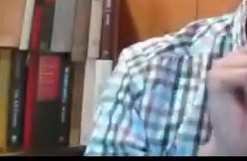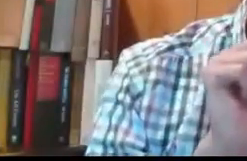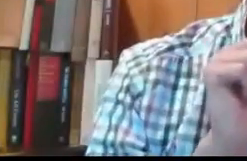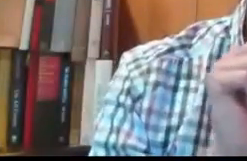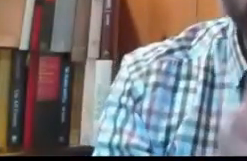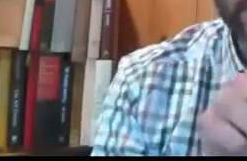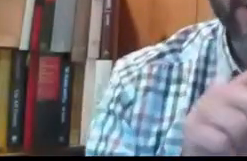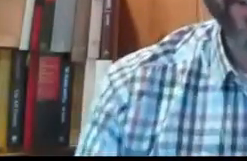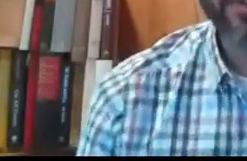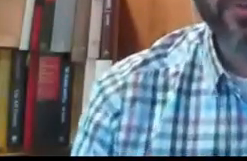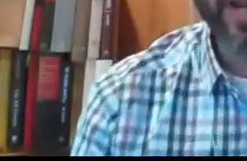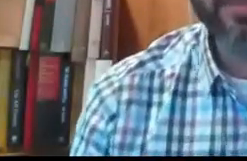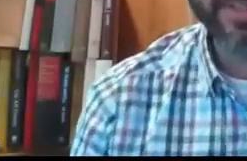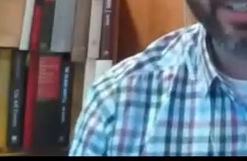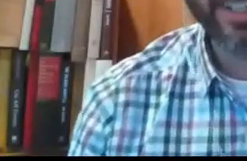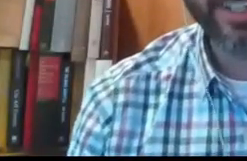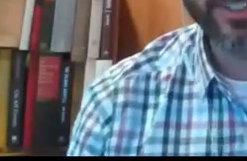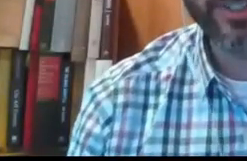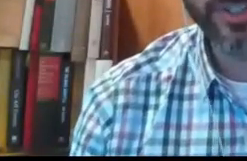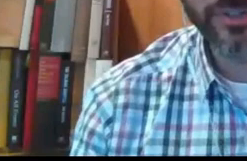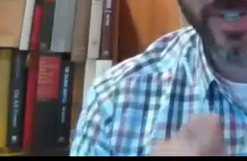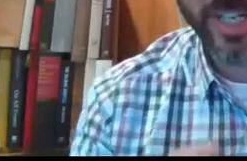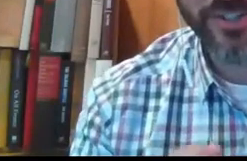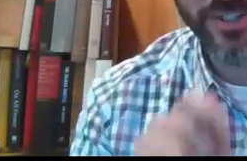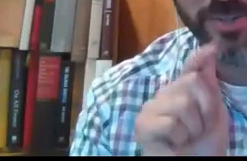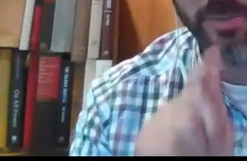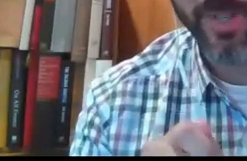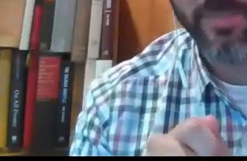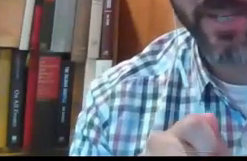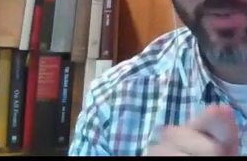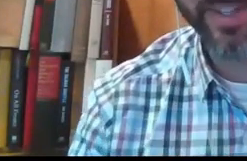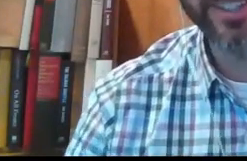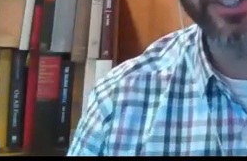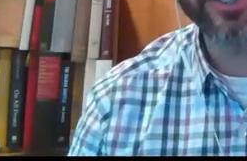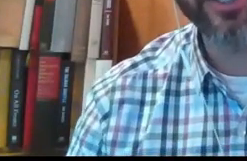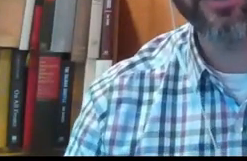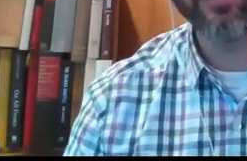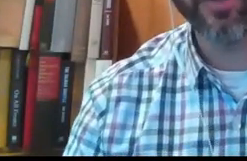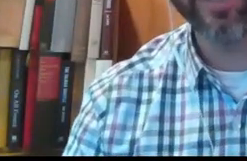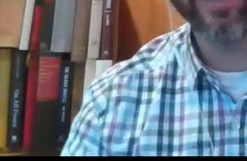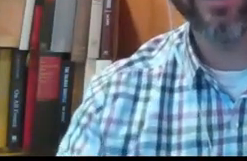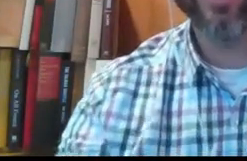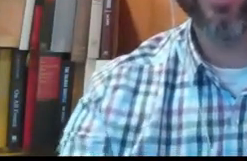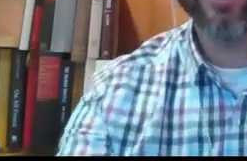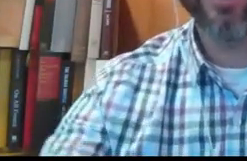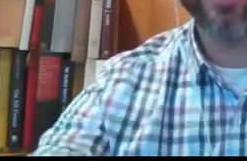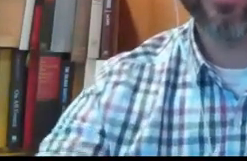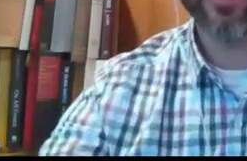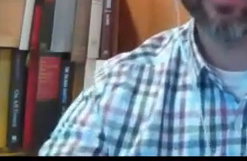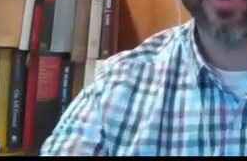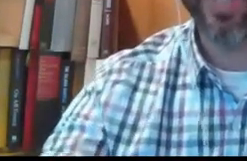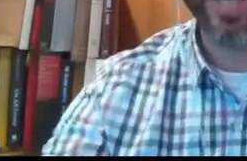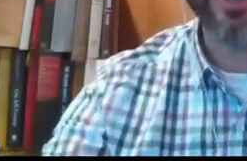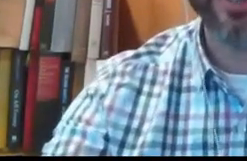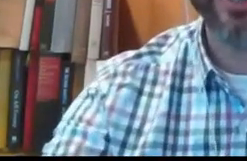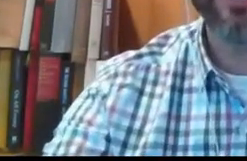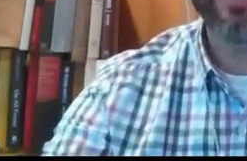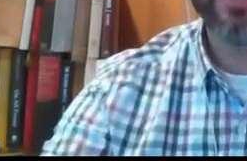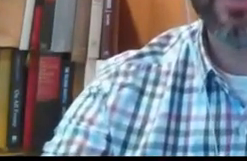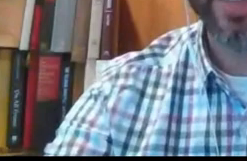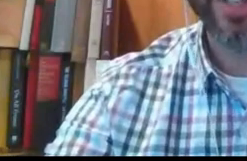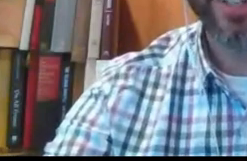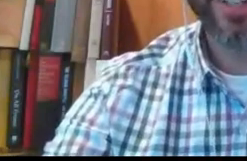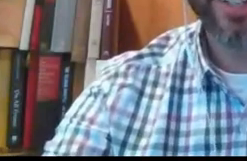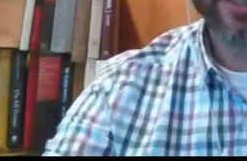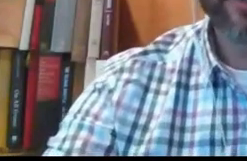Melina, her web just crashed. She's going to be right back with us in just a moment. Oh, fine. Okay. We had her.